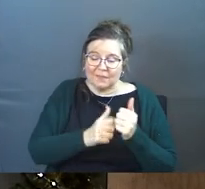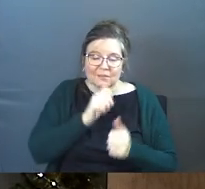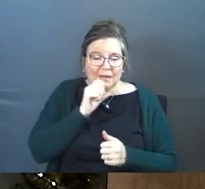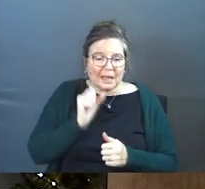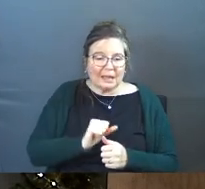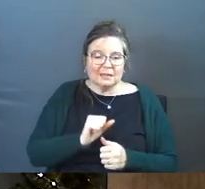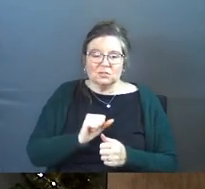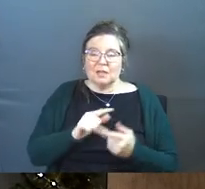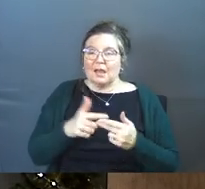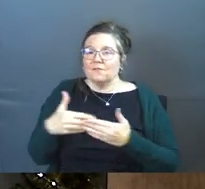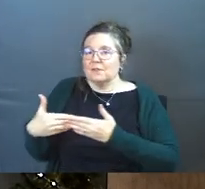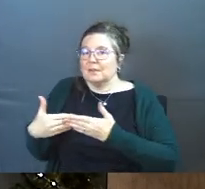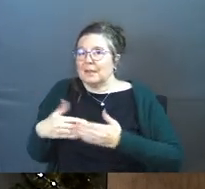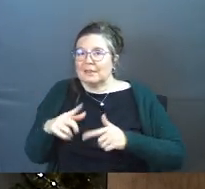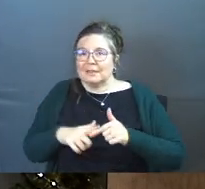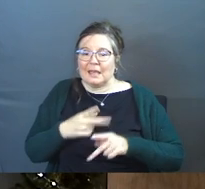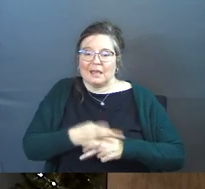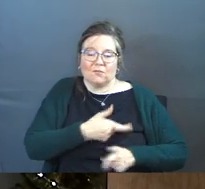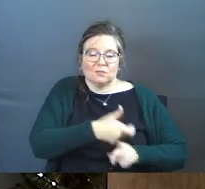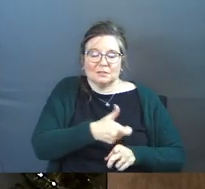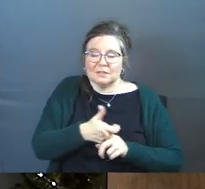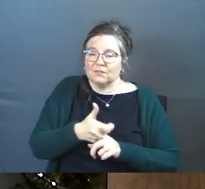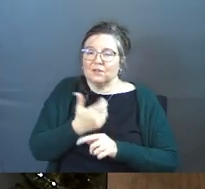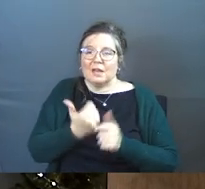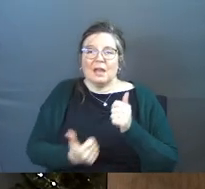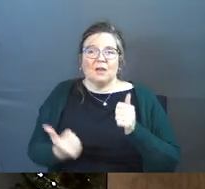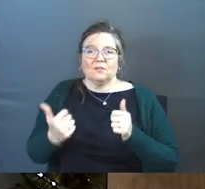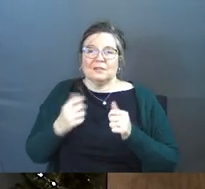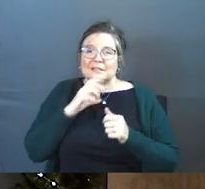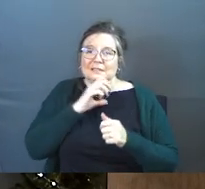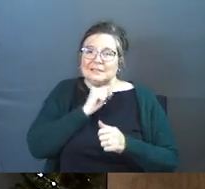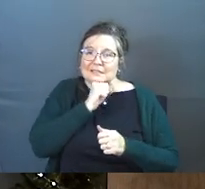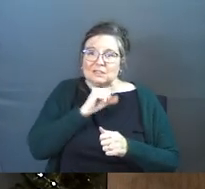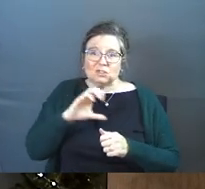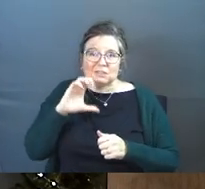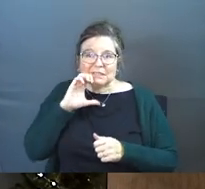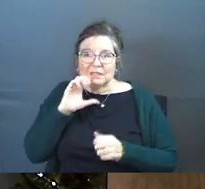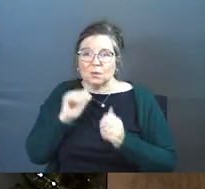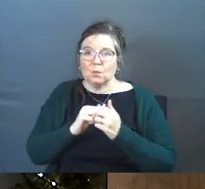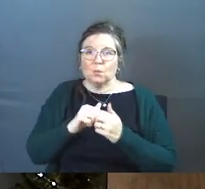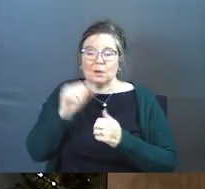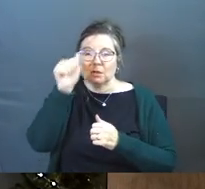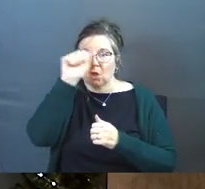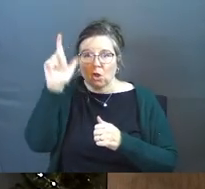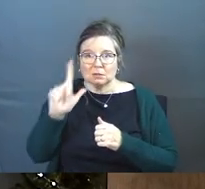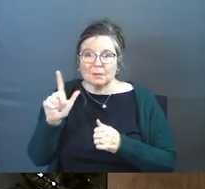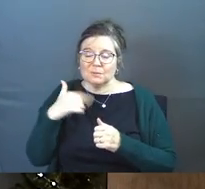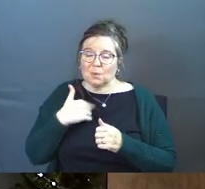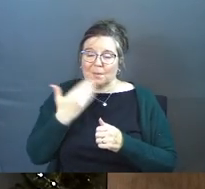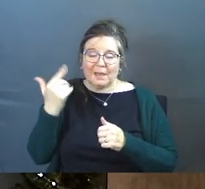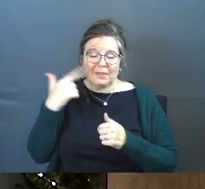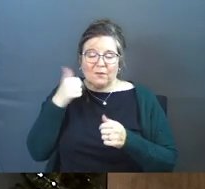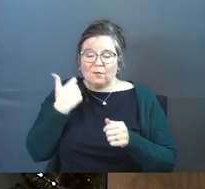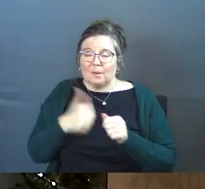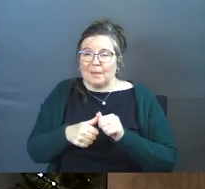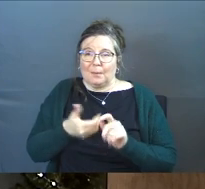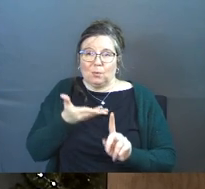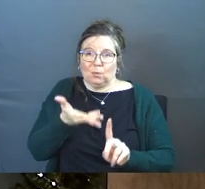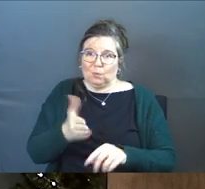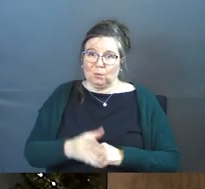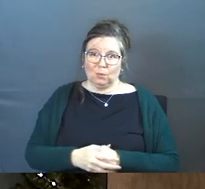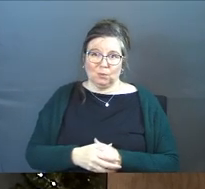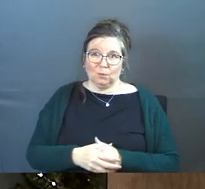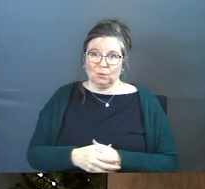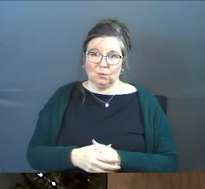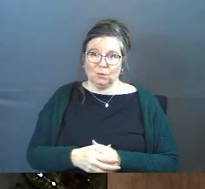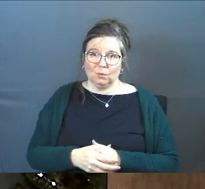age, every baby that can't care for itself, every senior citizen with Alzheimer's so bad they don't even remember you.